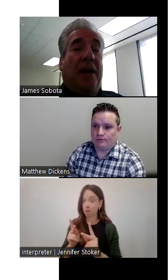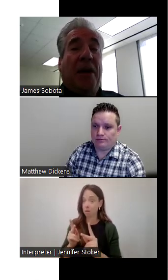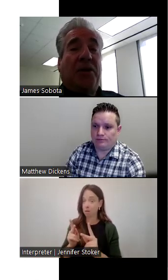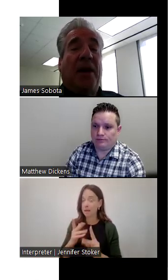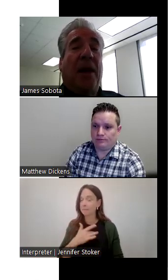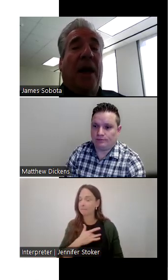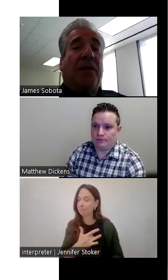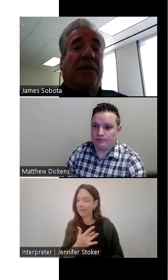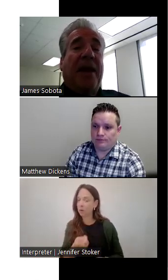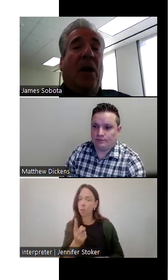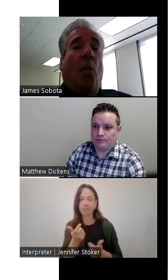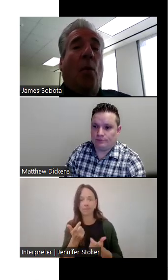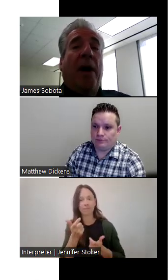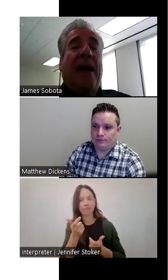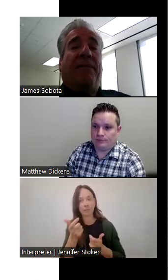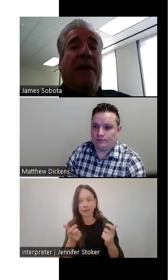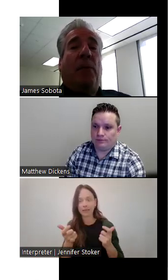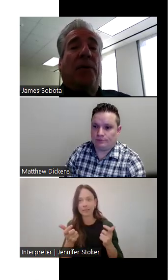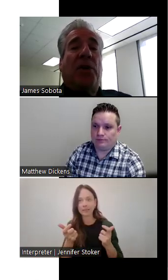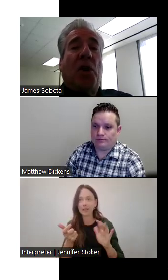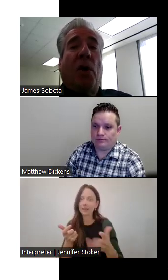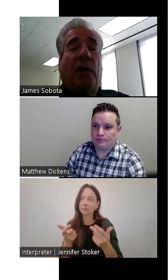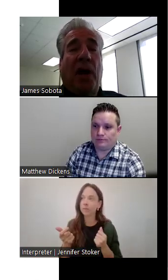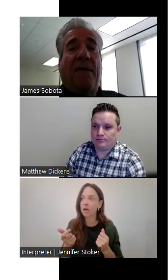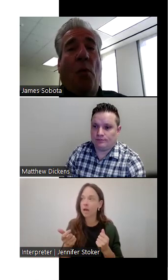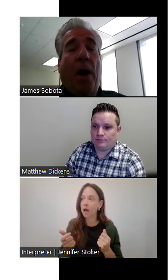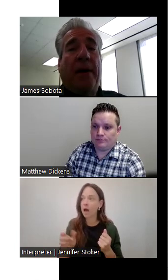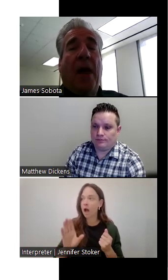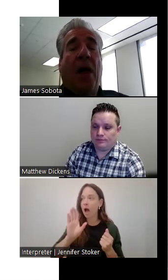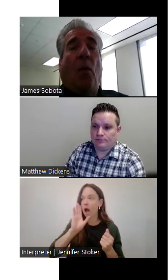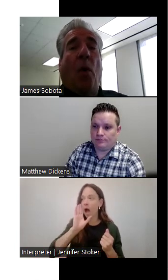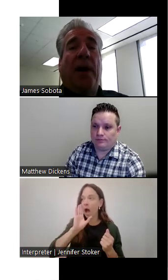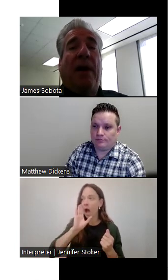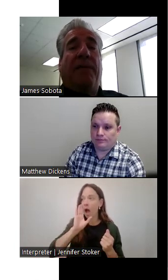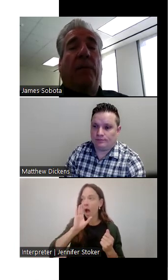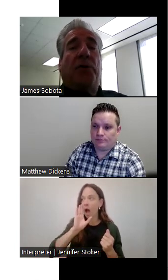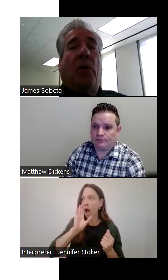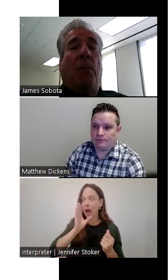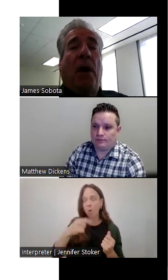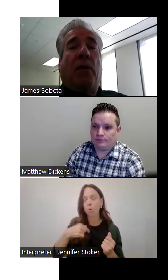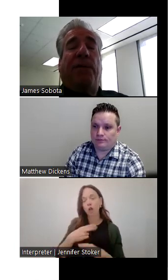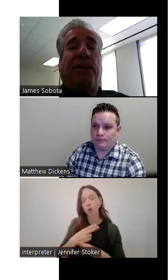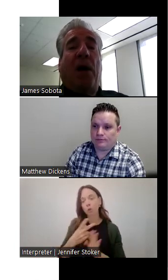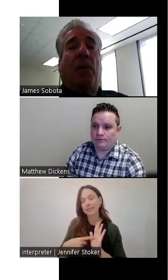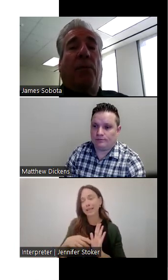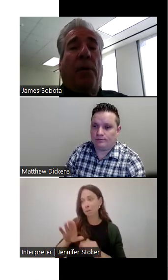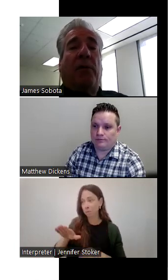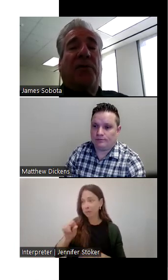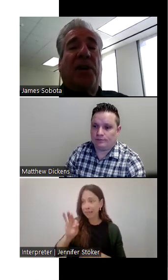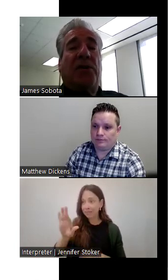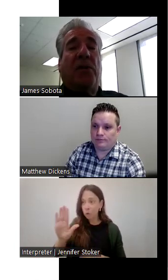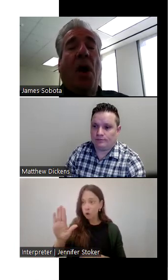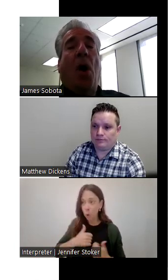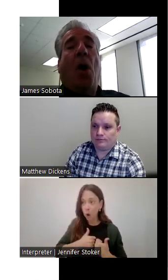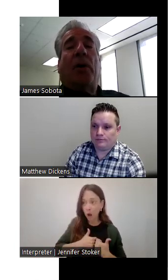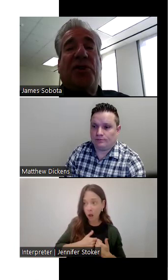in addition, I'll say, what if it was your loved one? What if it was your mother, father, brother,